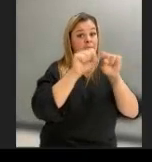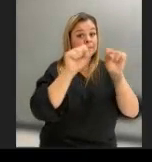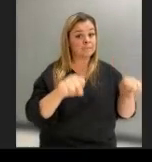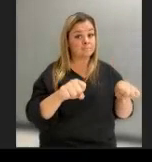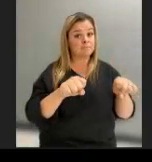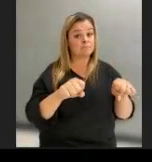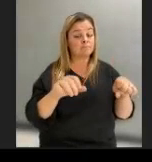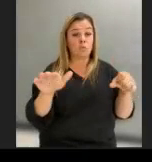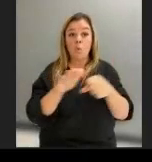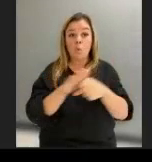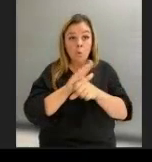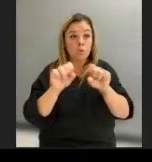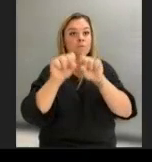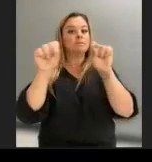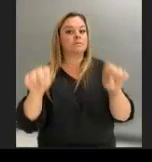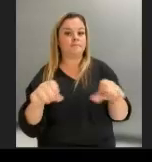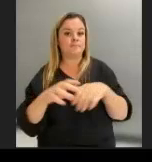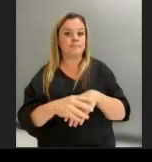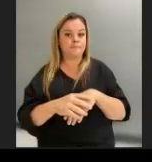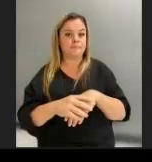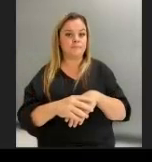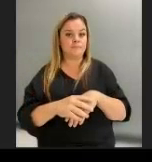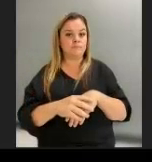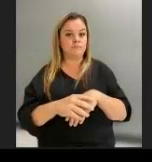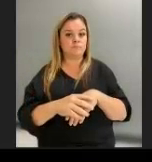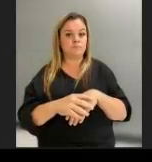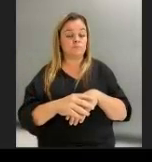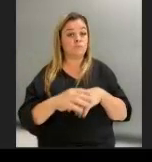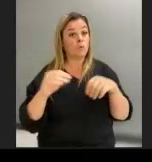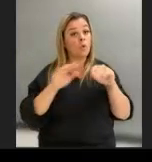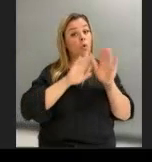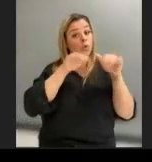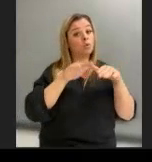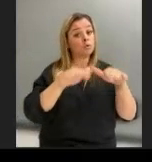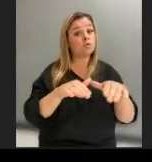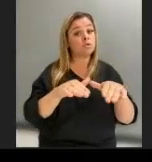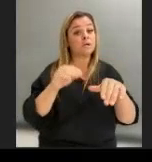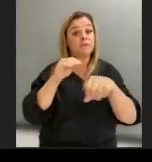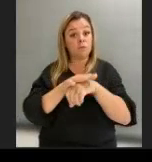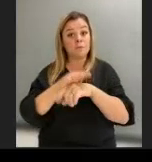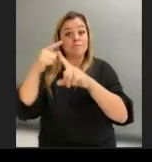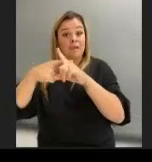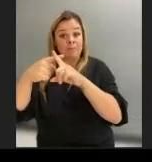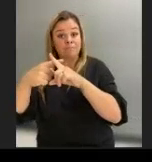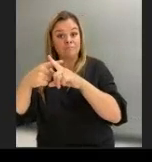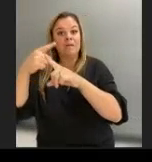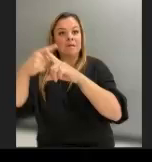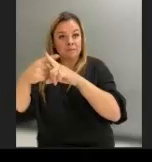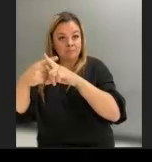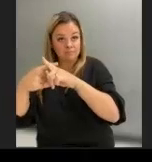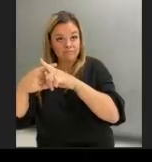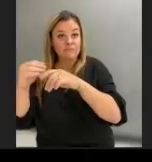whole Earth system. The ocean influences the climate, the climate influences the ocean,